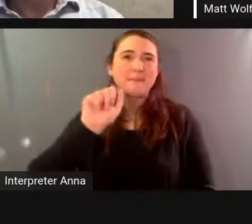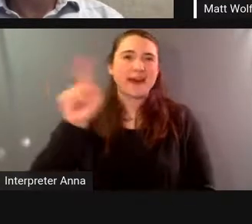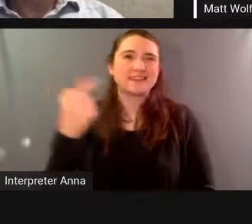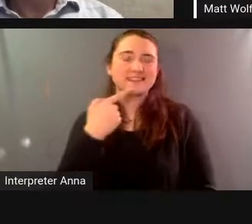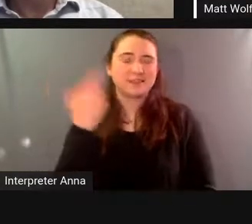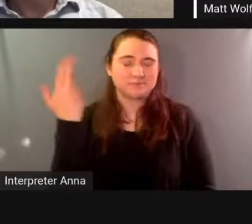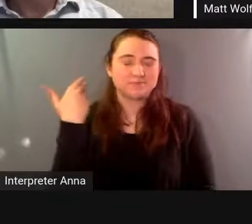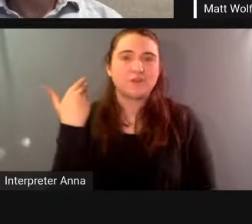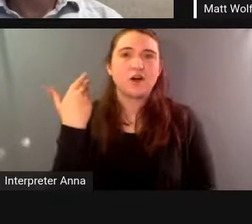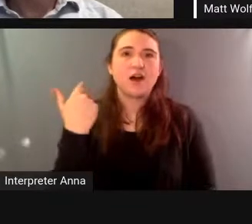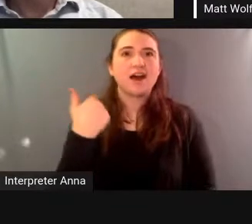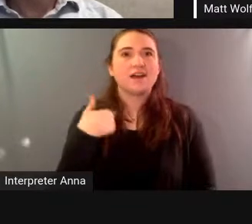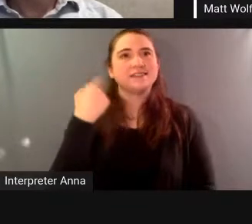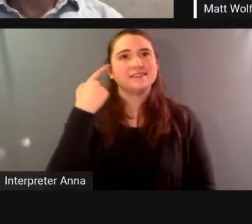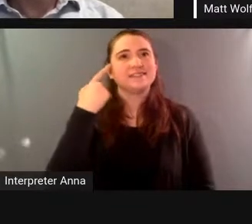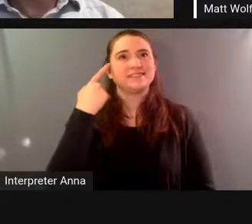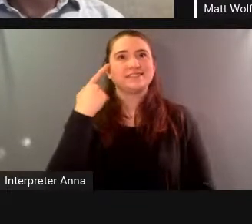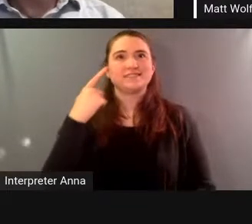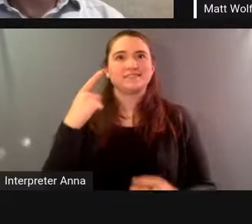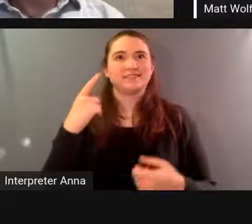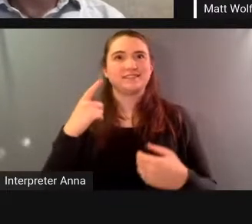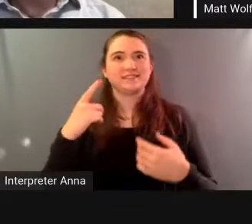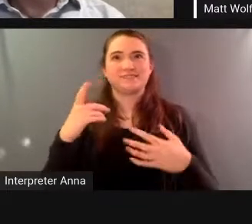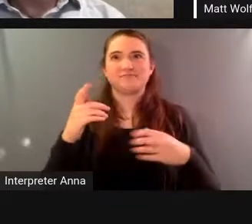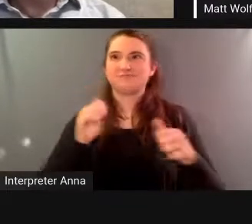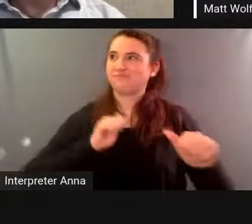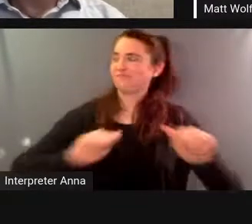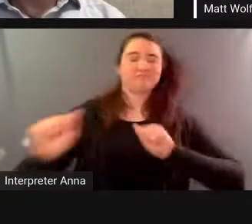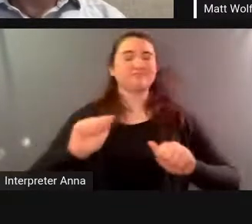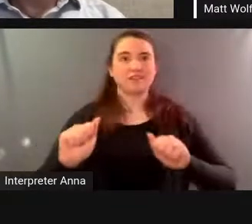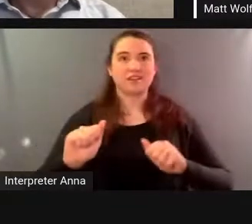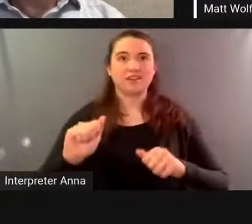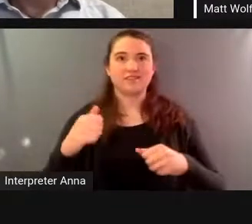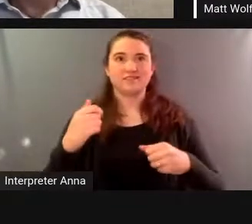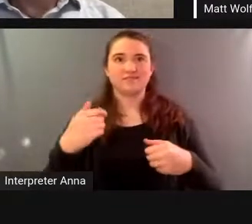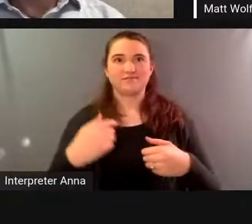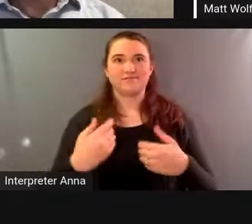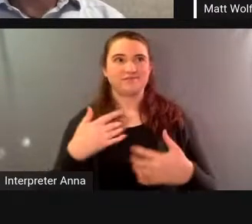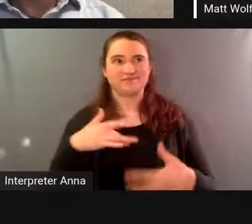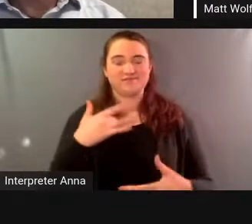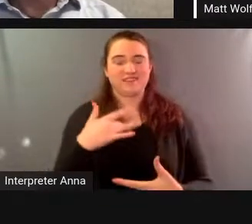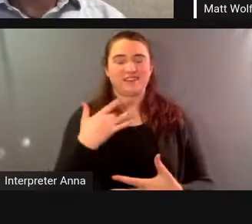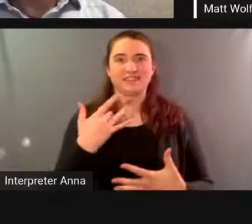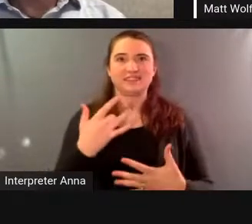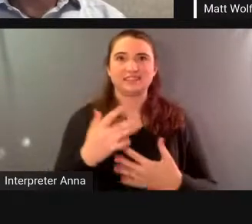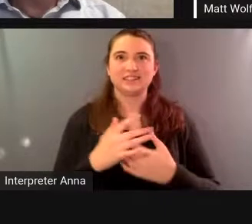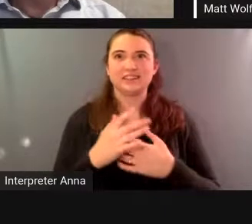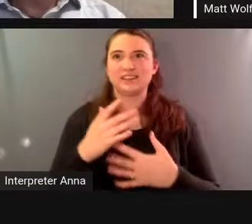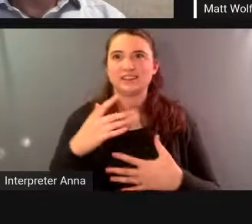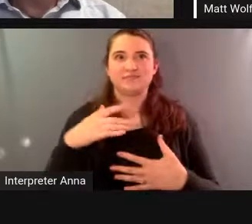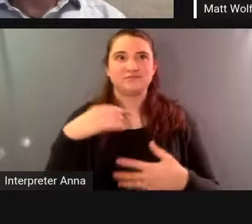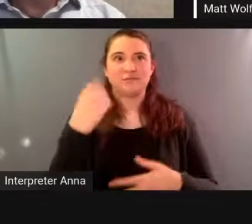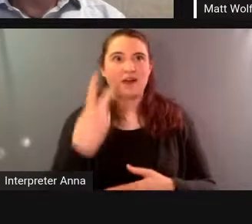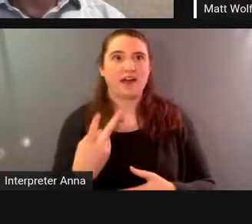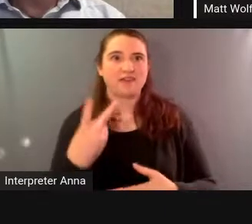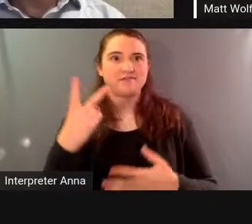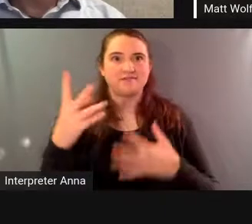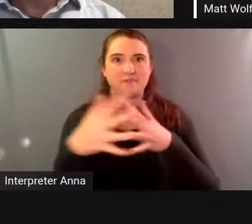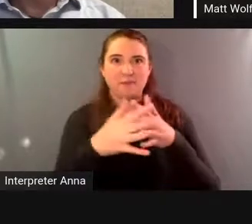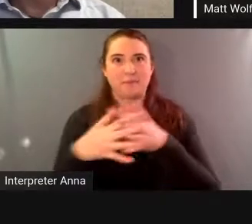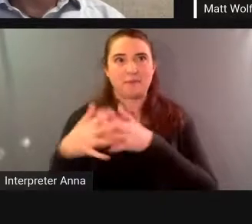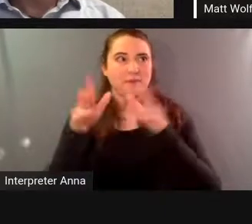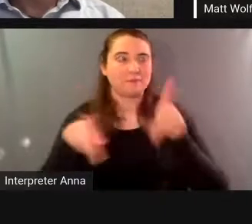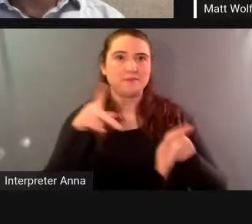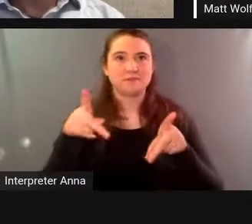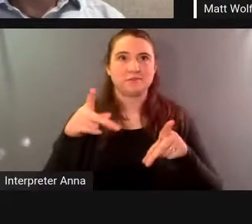it's sort of such a shock to the system to suddenly have half of america and a good part of